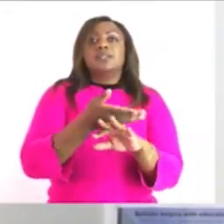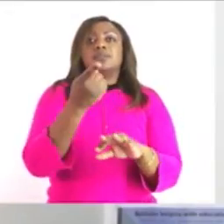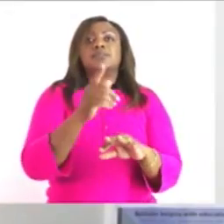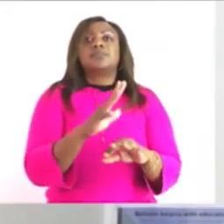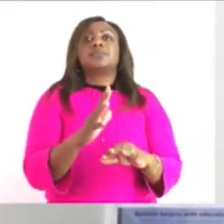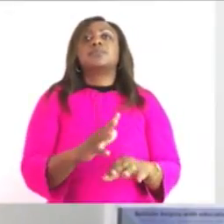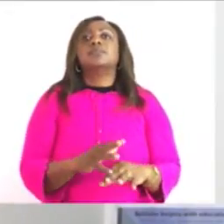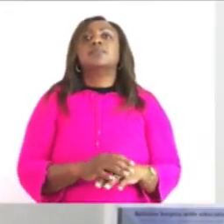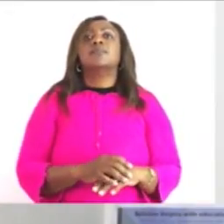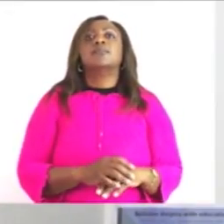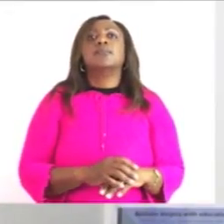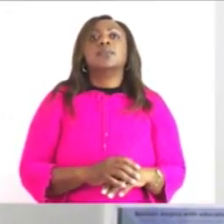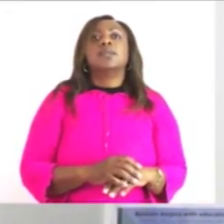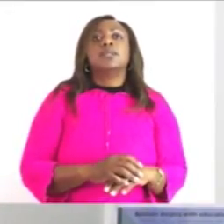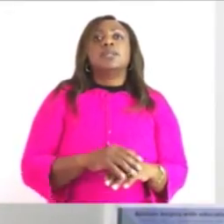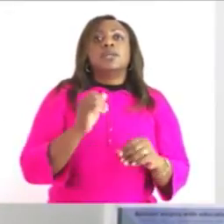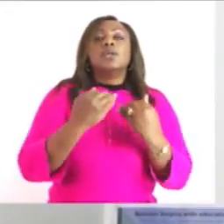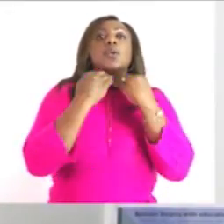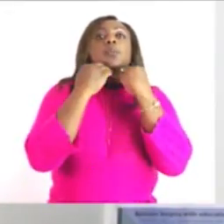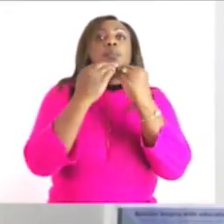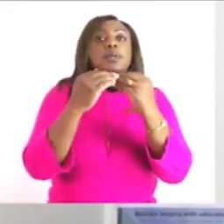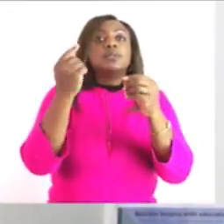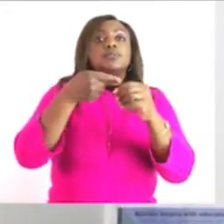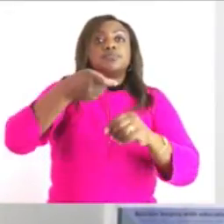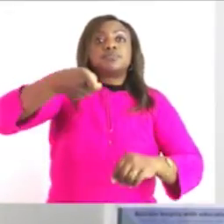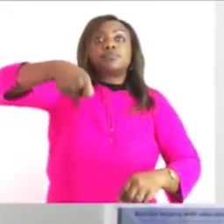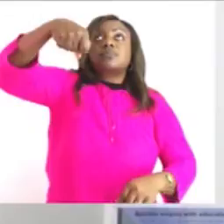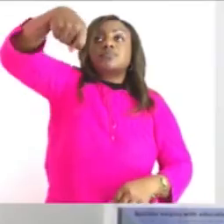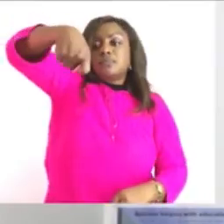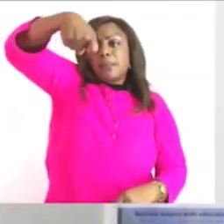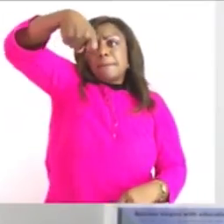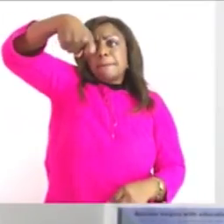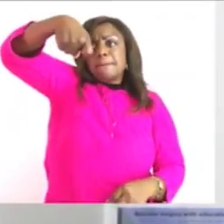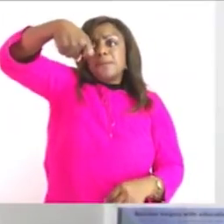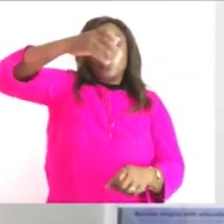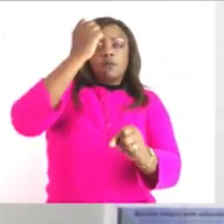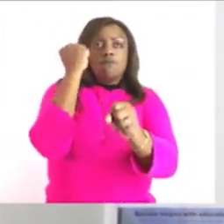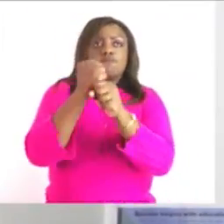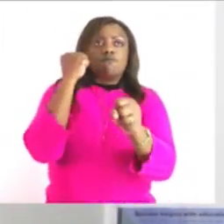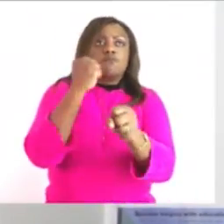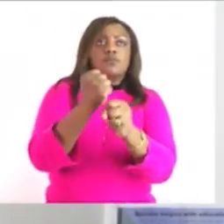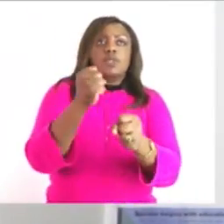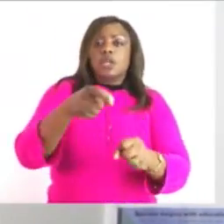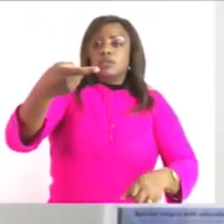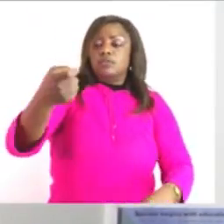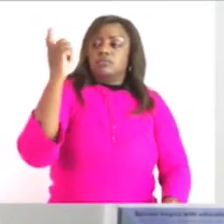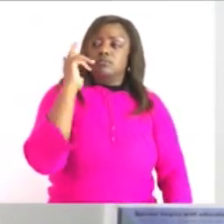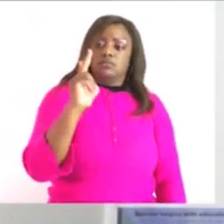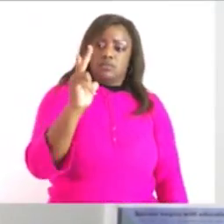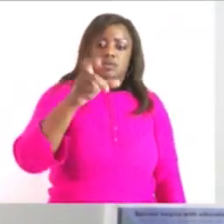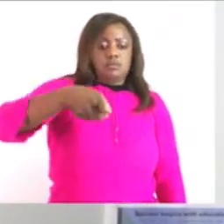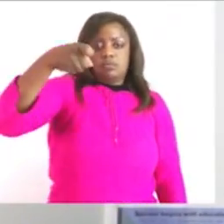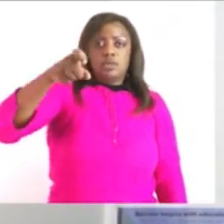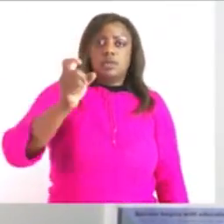you have to as i said you have to hold this um it have to hang on a fixed fixed